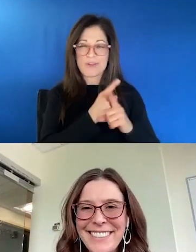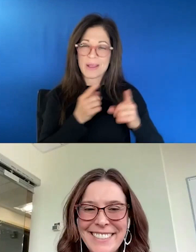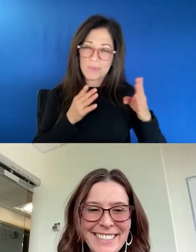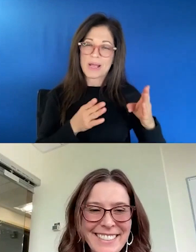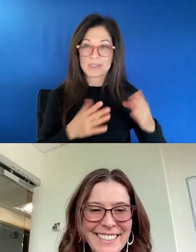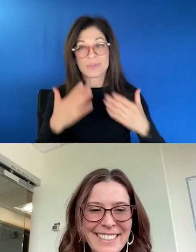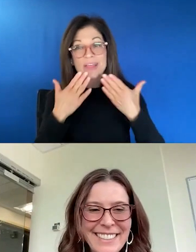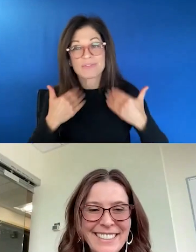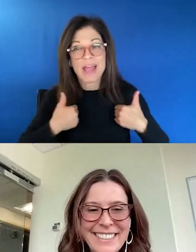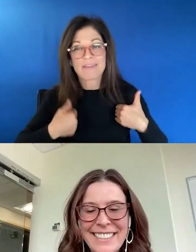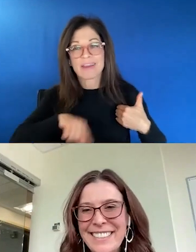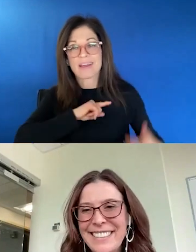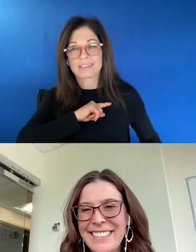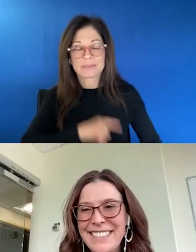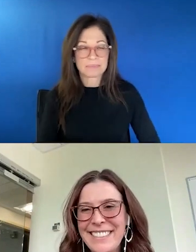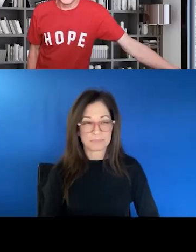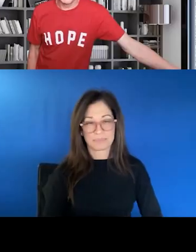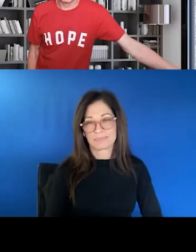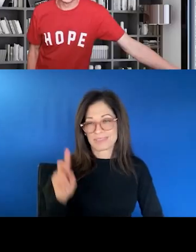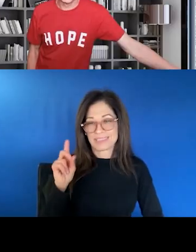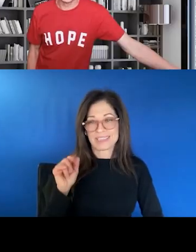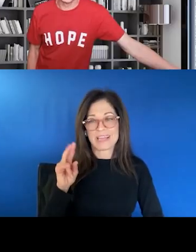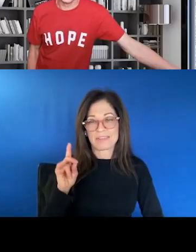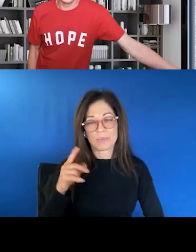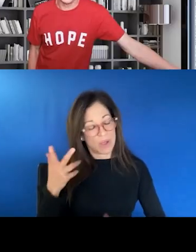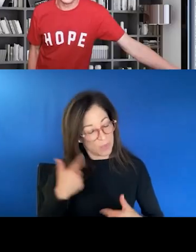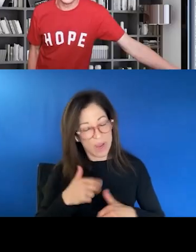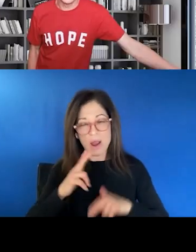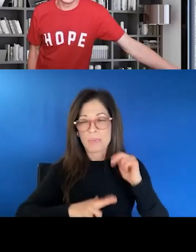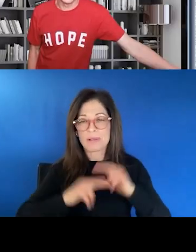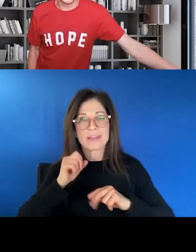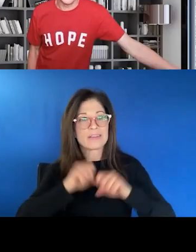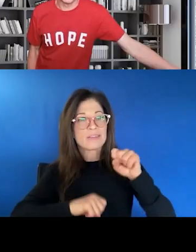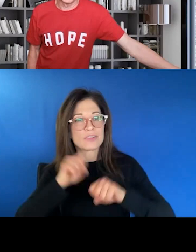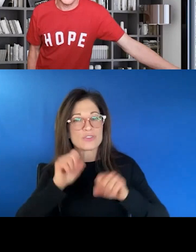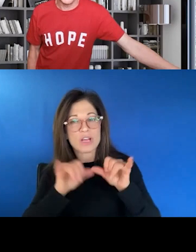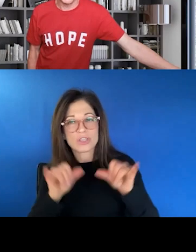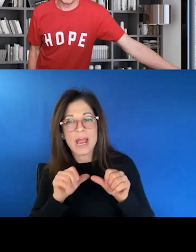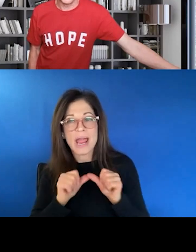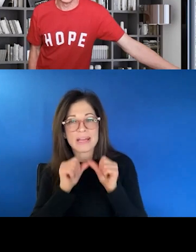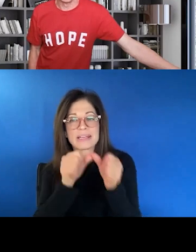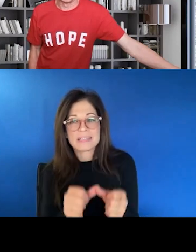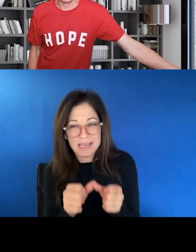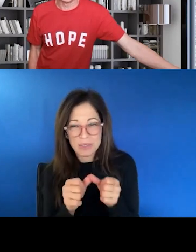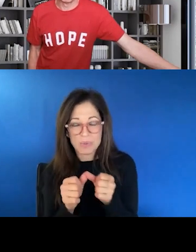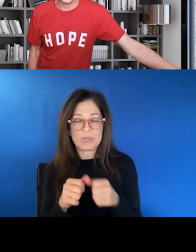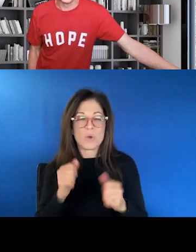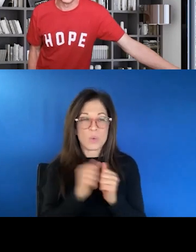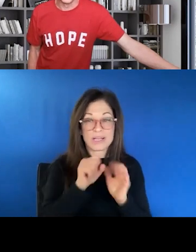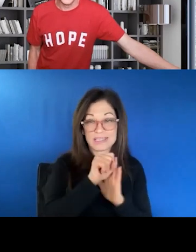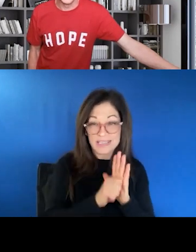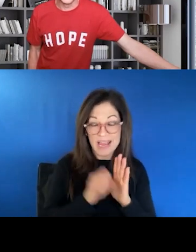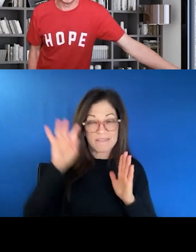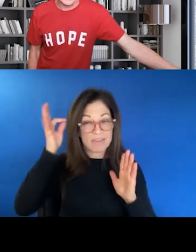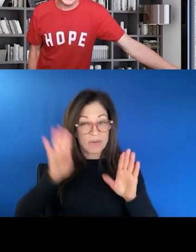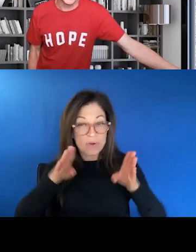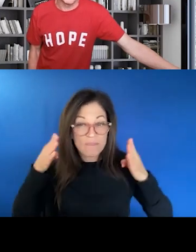us. Well, look, we are building infrastructure and the continuous state and federal focus, political